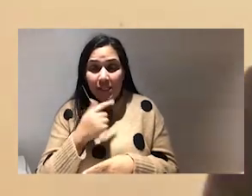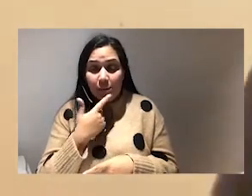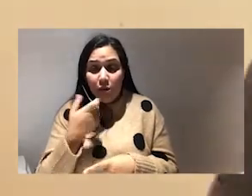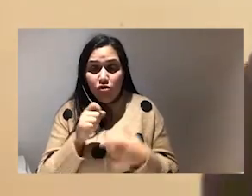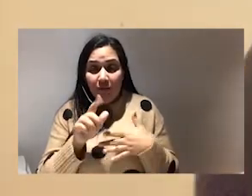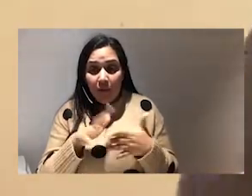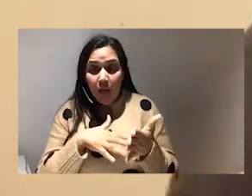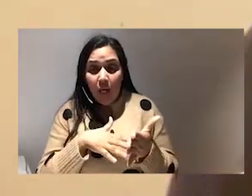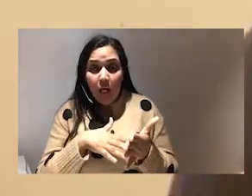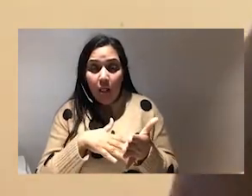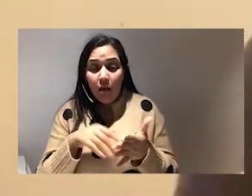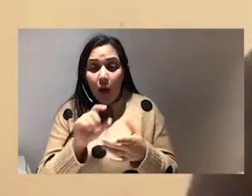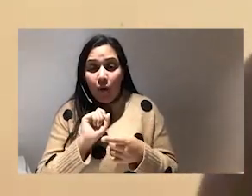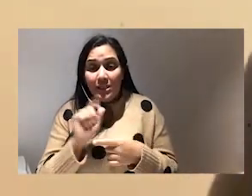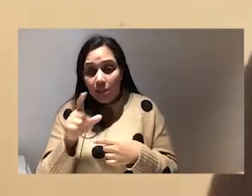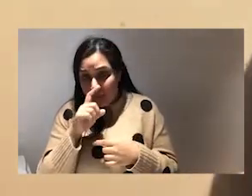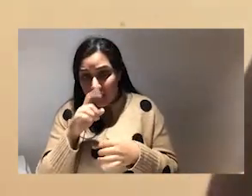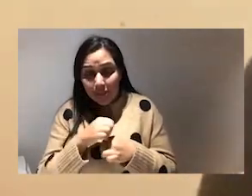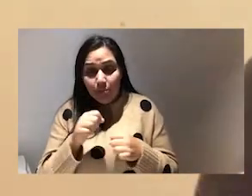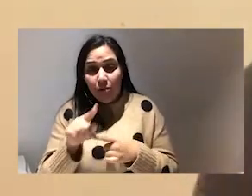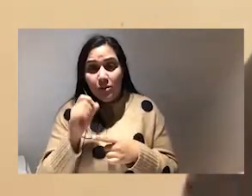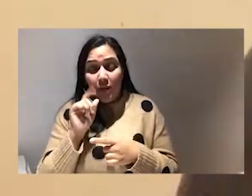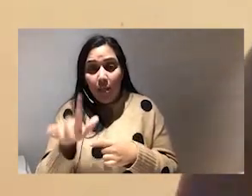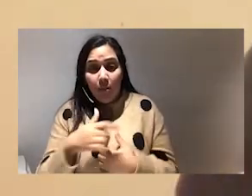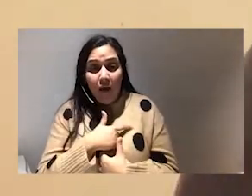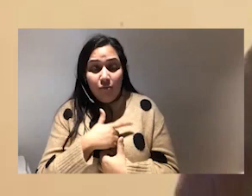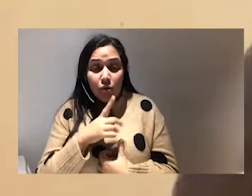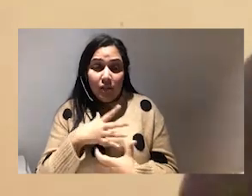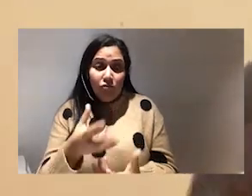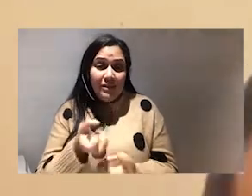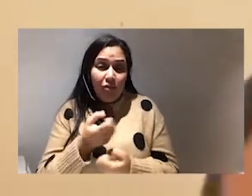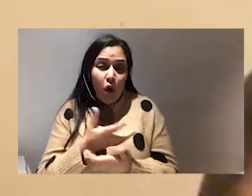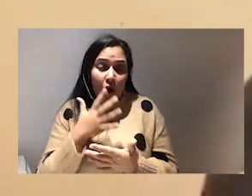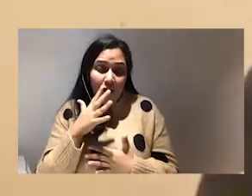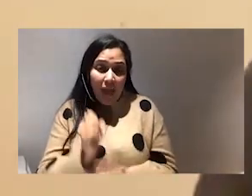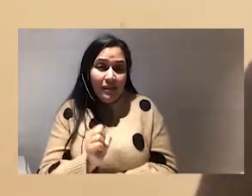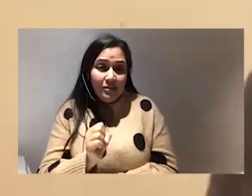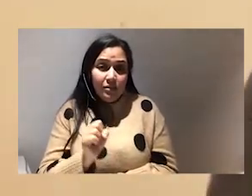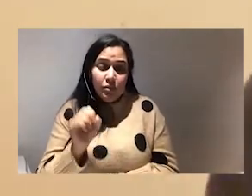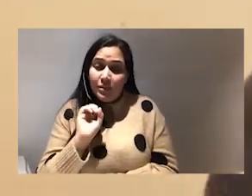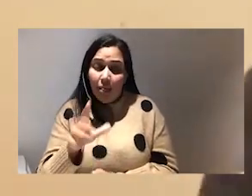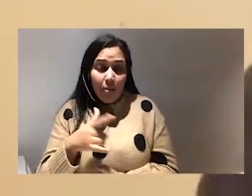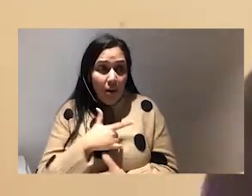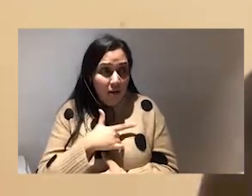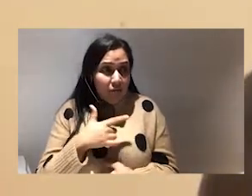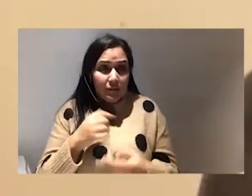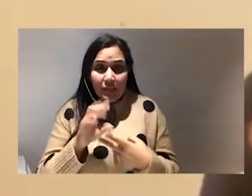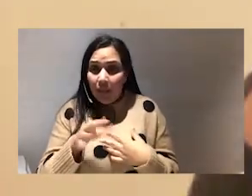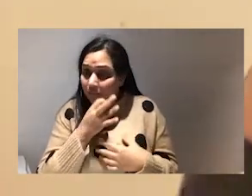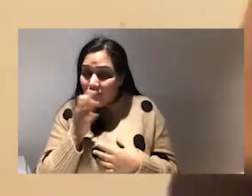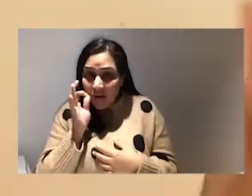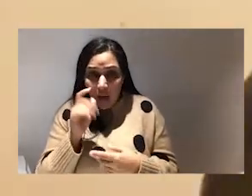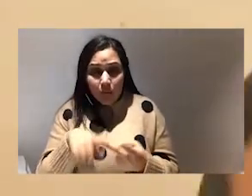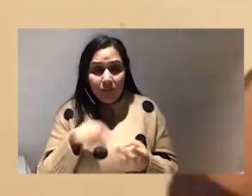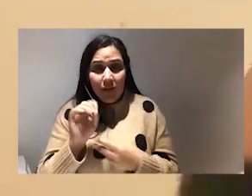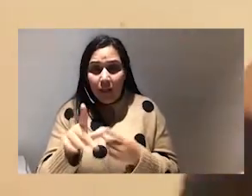solidarity so i think that's something we can all do to send them love because they're receiving a lot of hate so if you can send them love send them flowers send